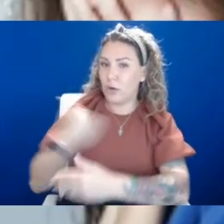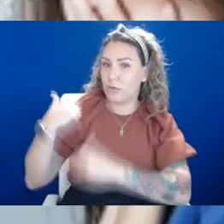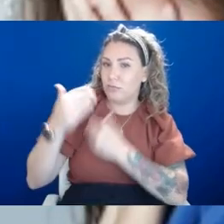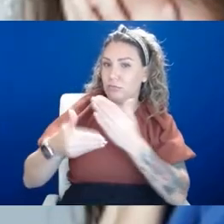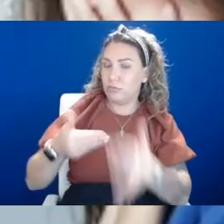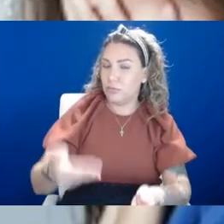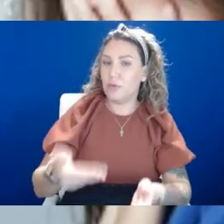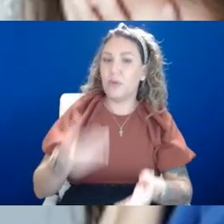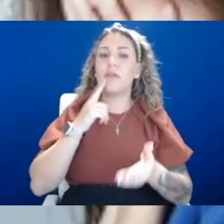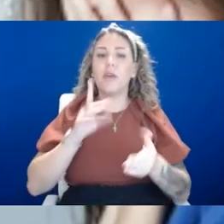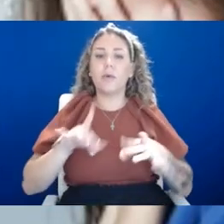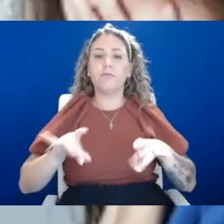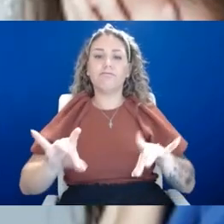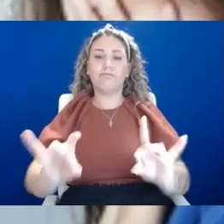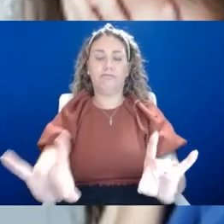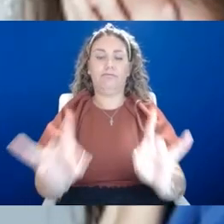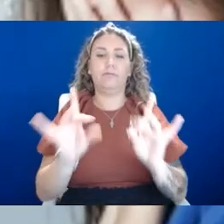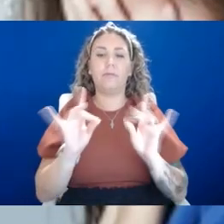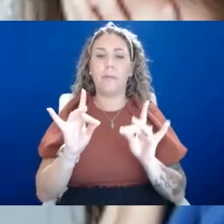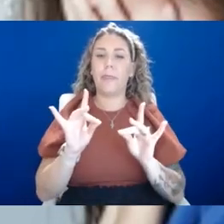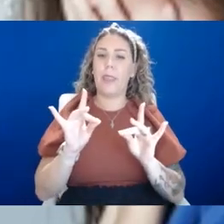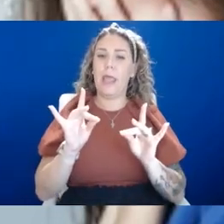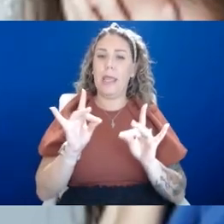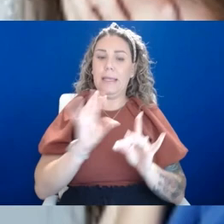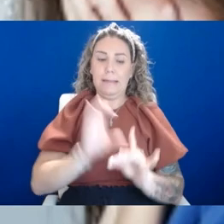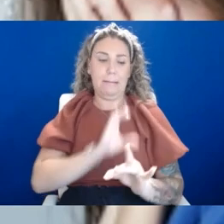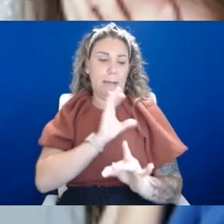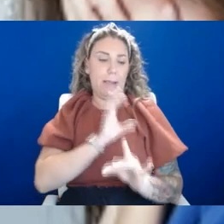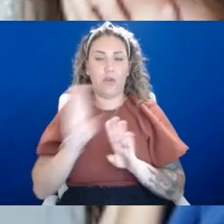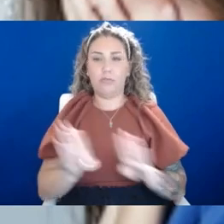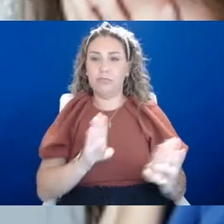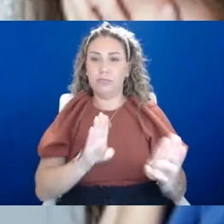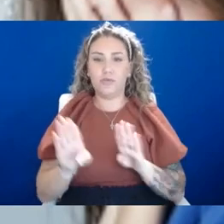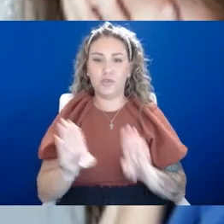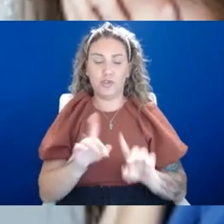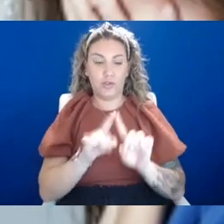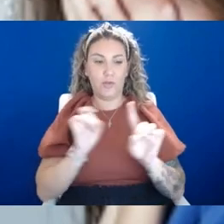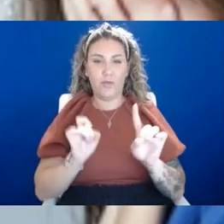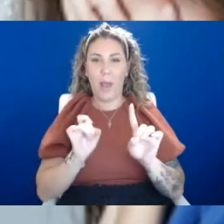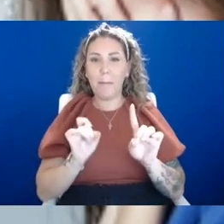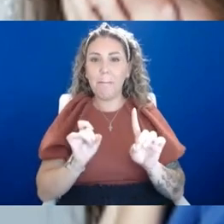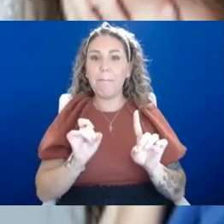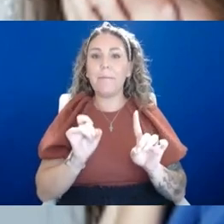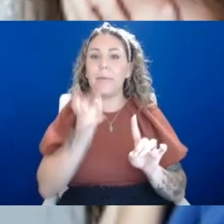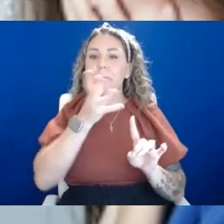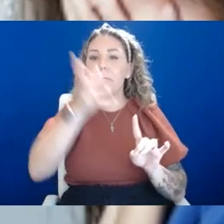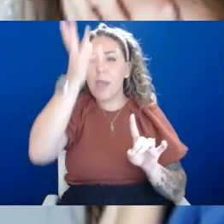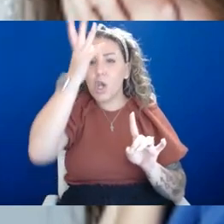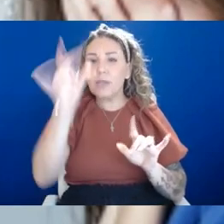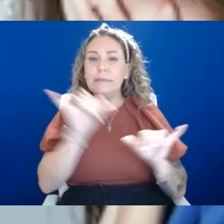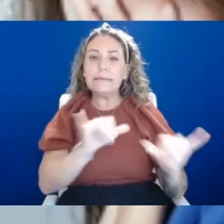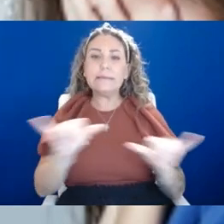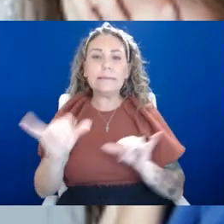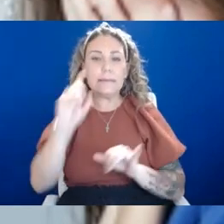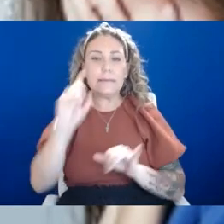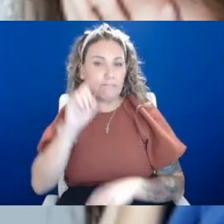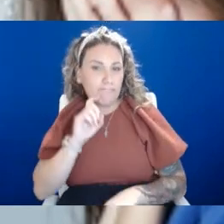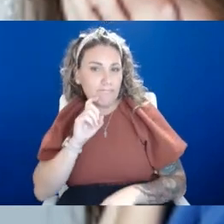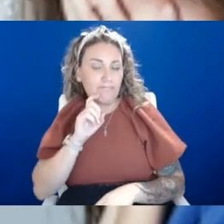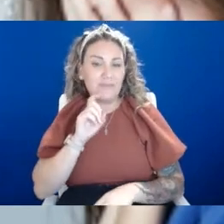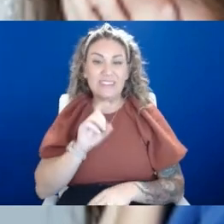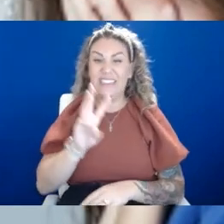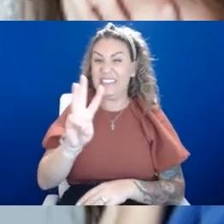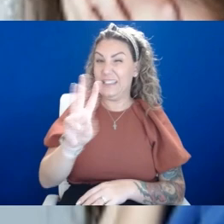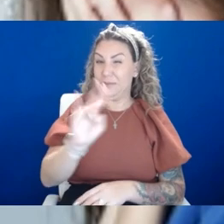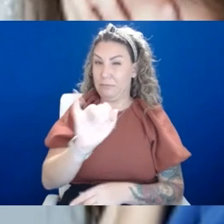and model behavior after the parent of the same biological sex. The CDC found nearly 6 million children between